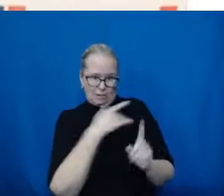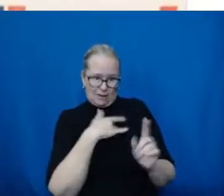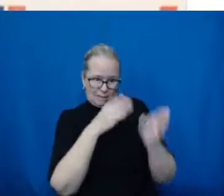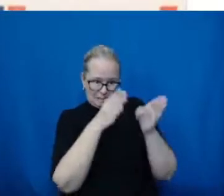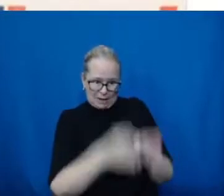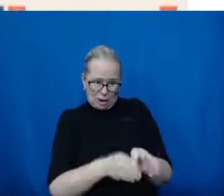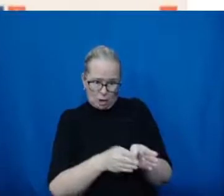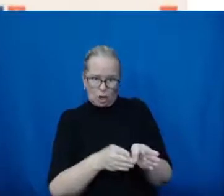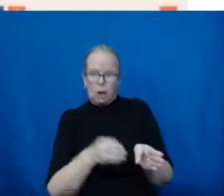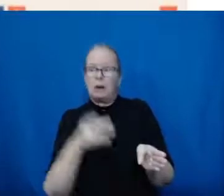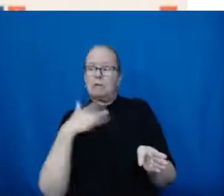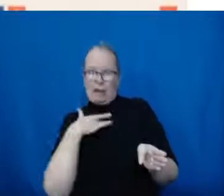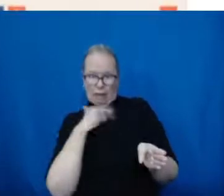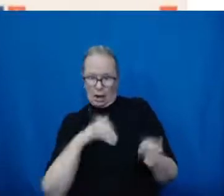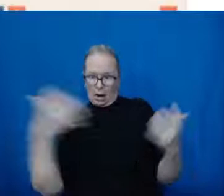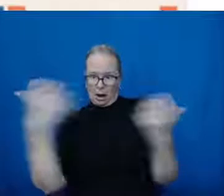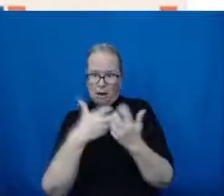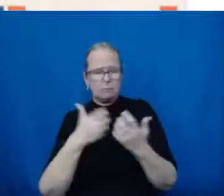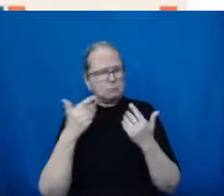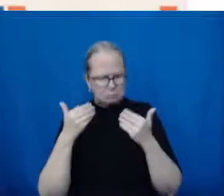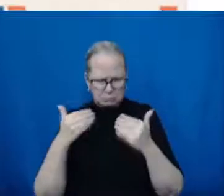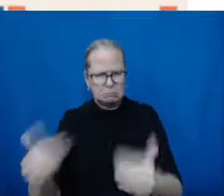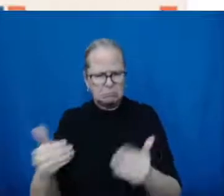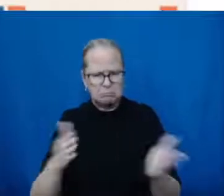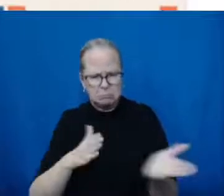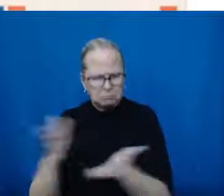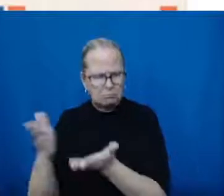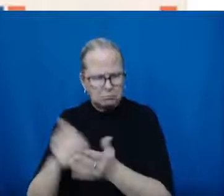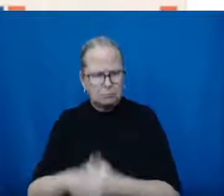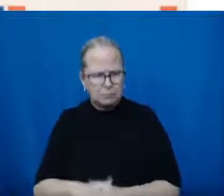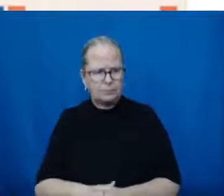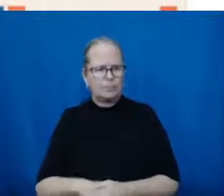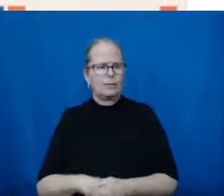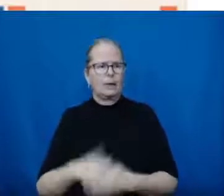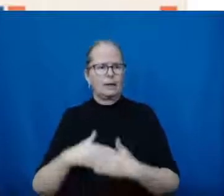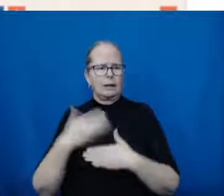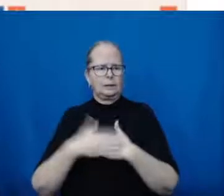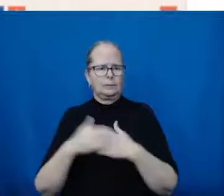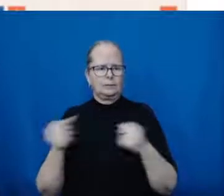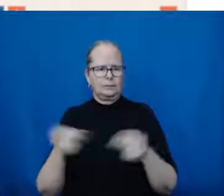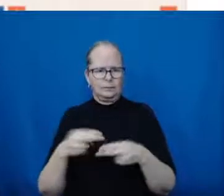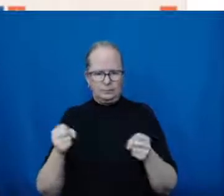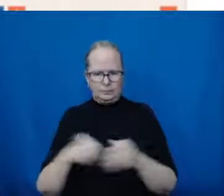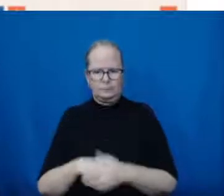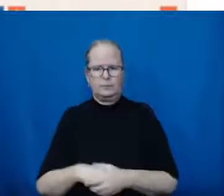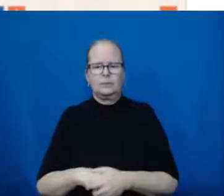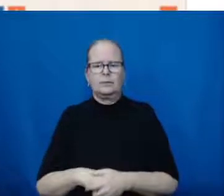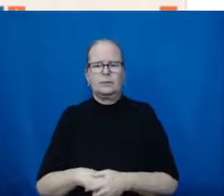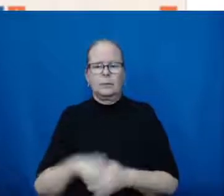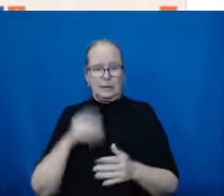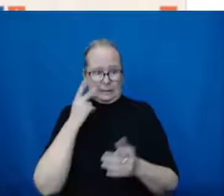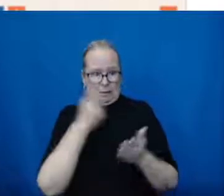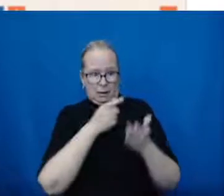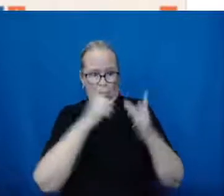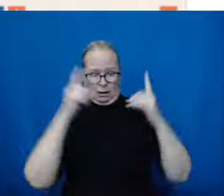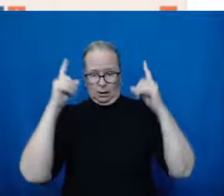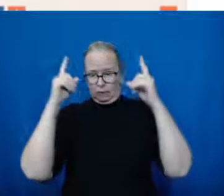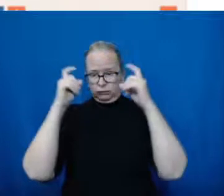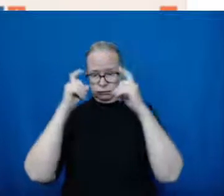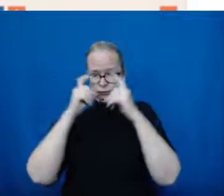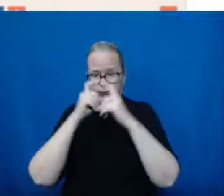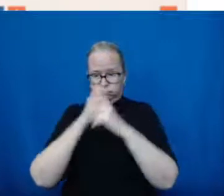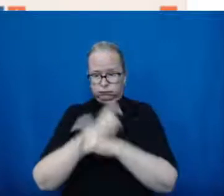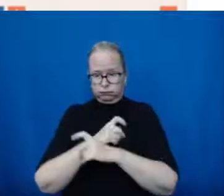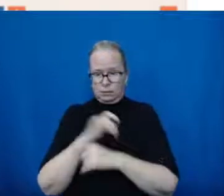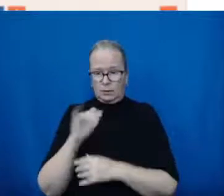And so this slide is just showing how very complicated the pathophysiology of COVID infection is. so when you have the,